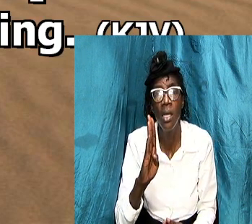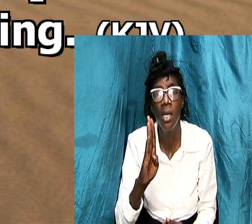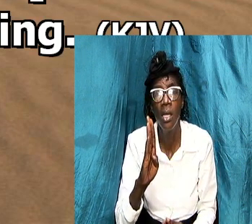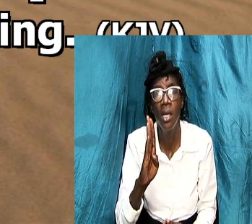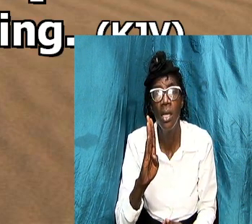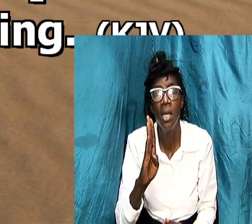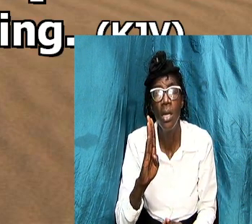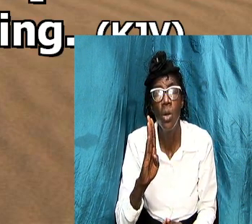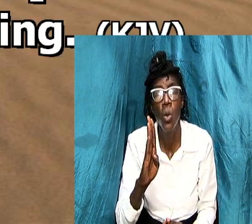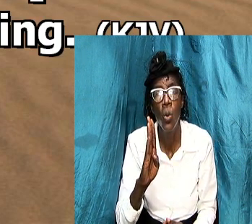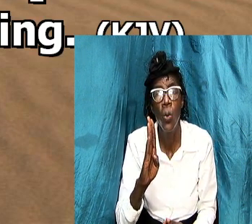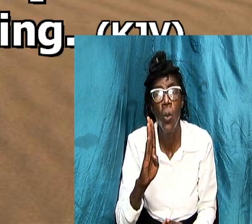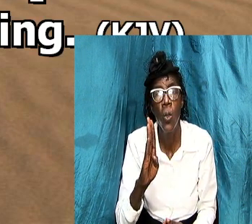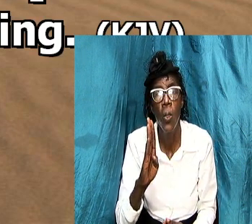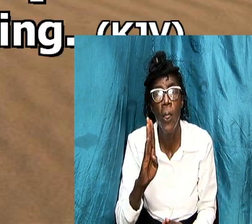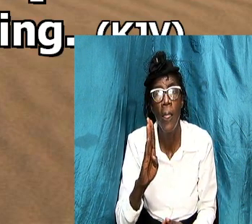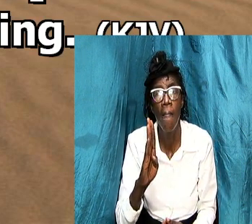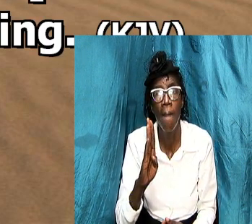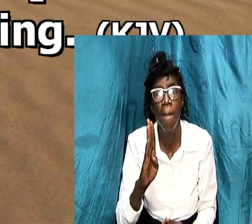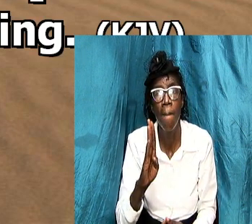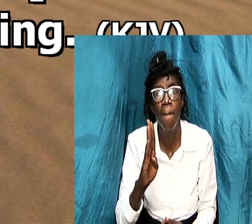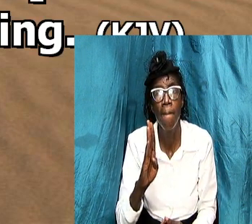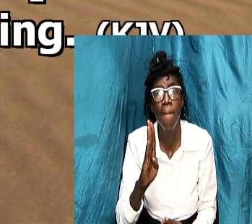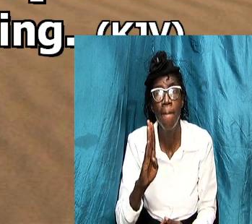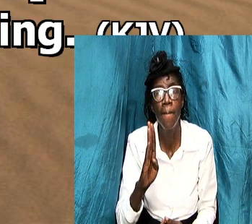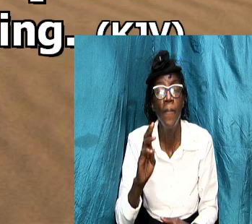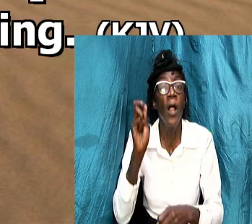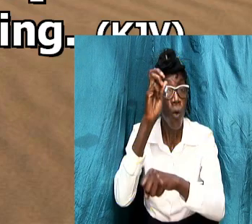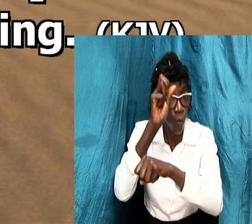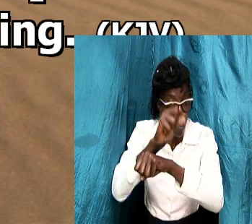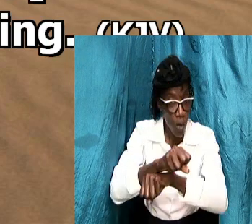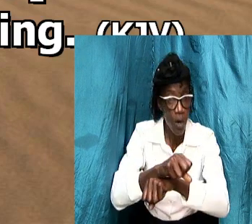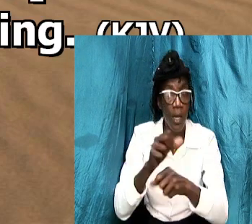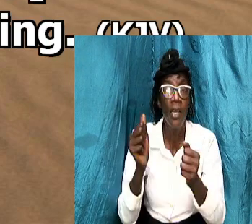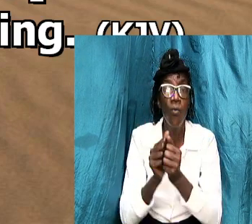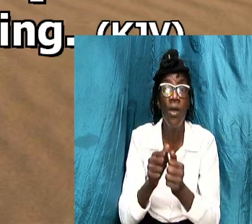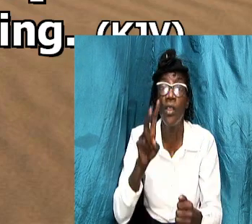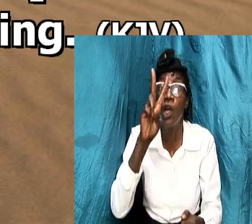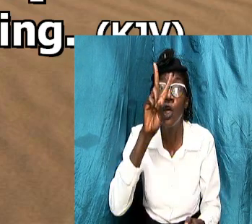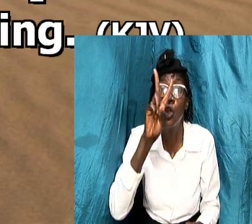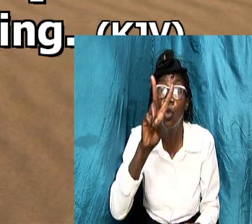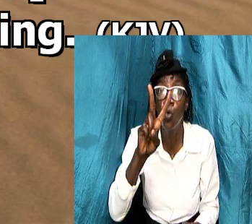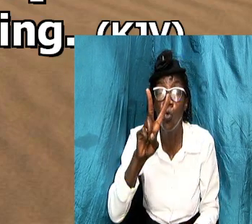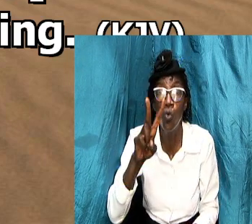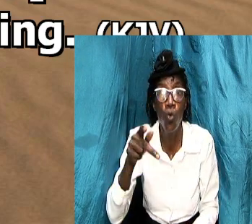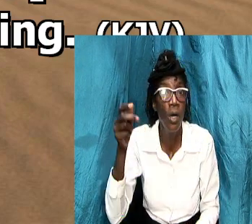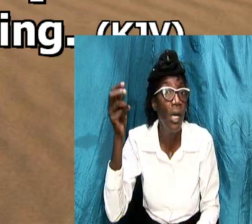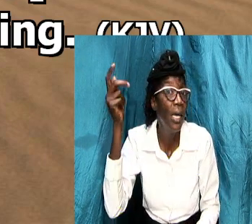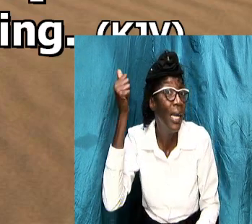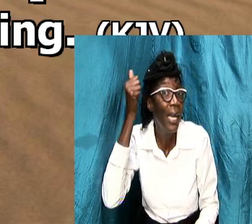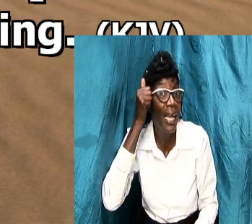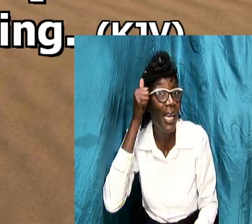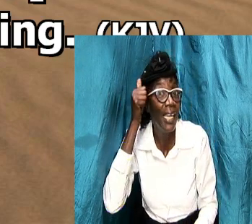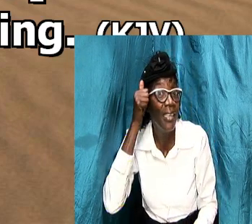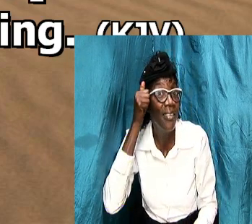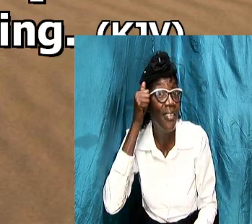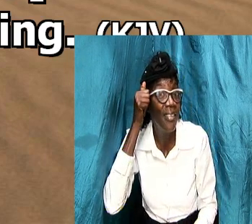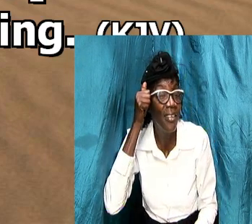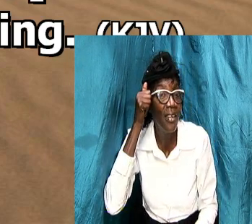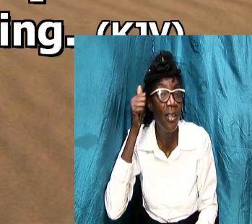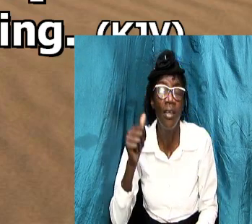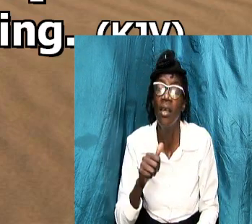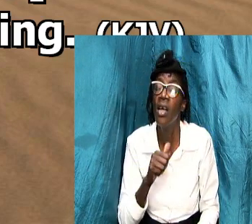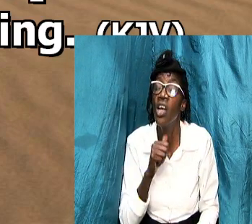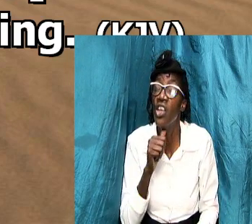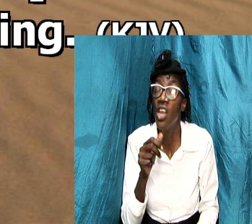functioning with two heads just as a human body is not